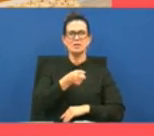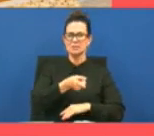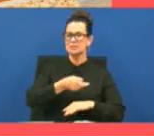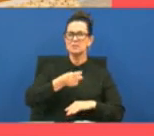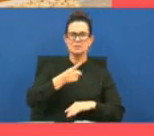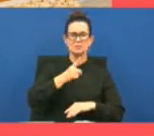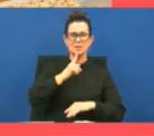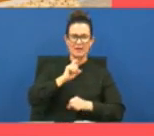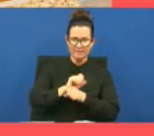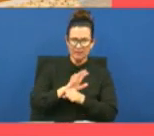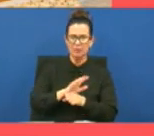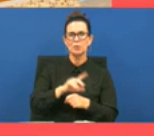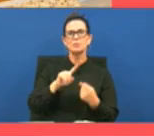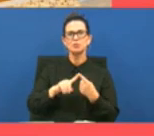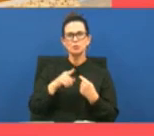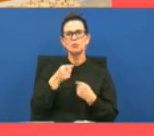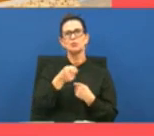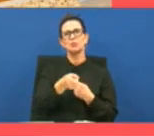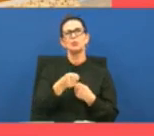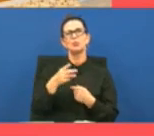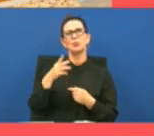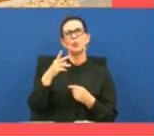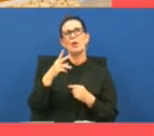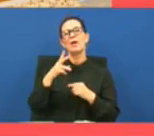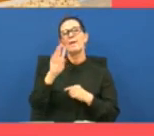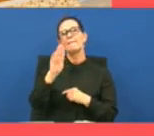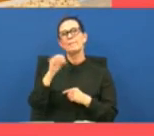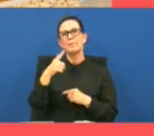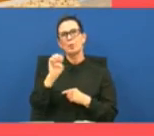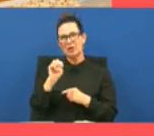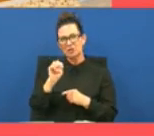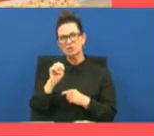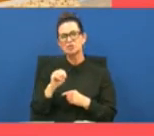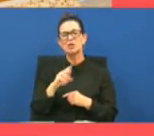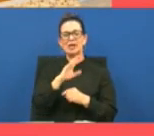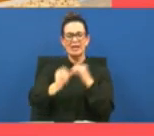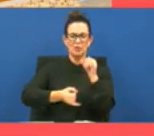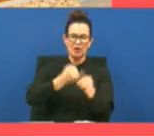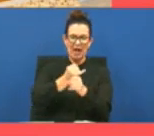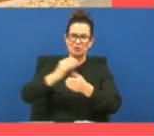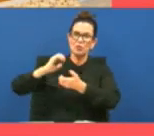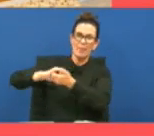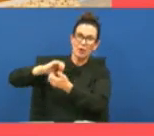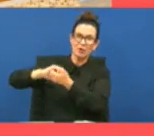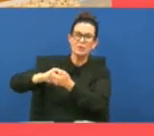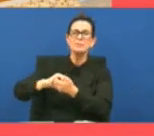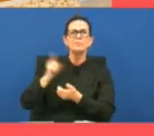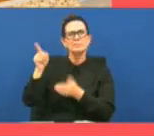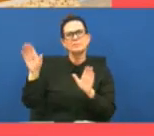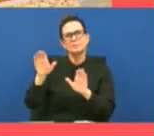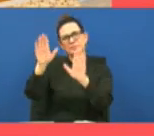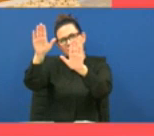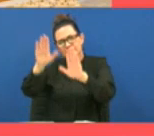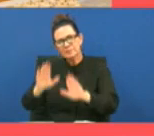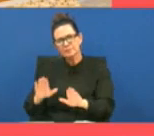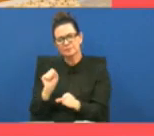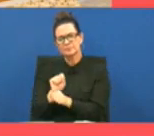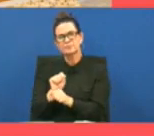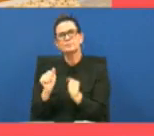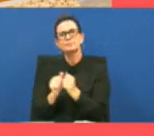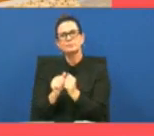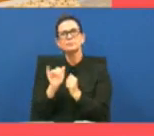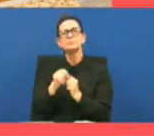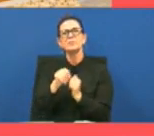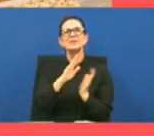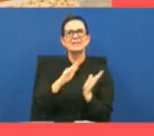uh we are firmly committed to our partner ri international um they're doing a terrific job with the center um